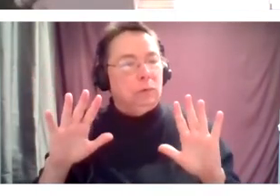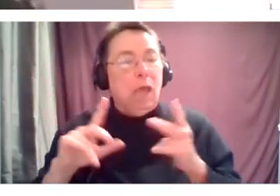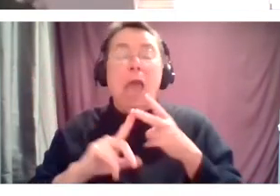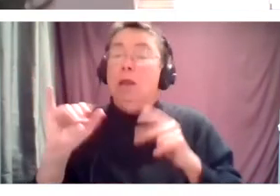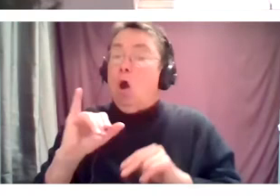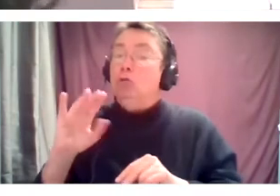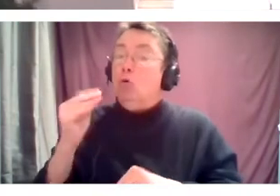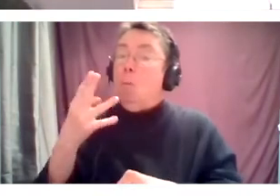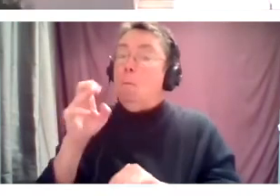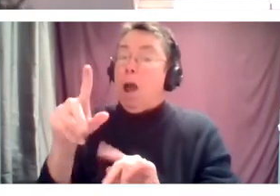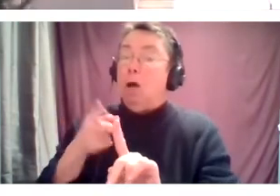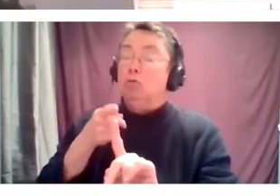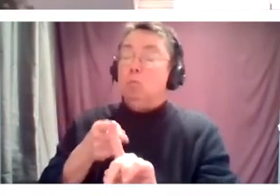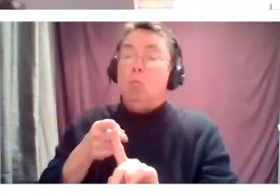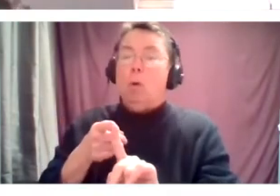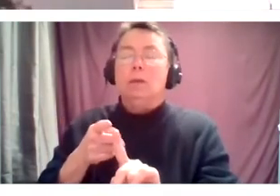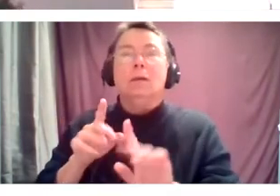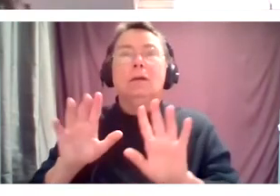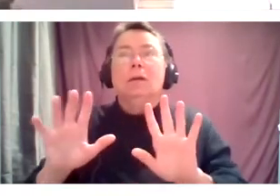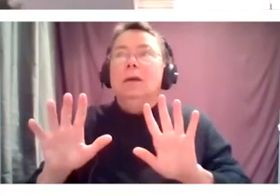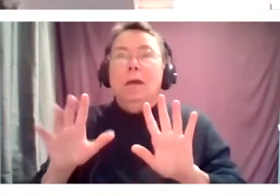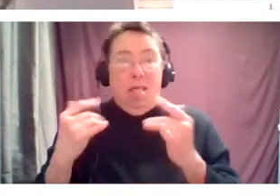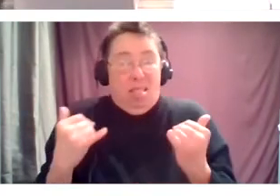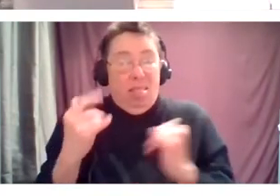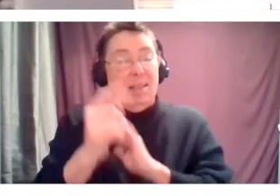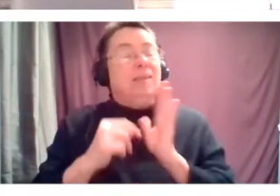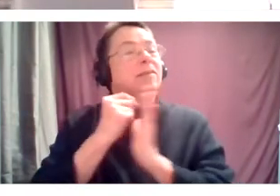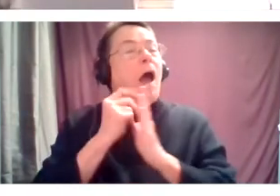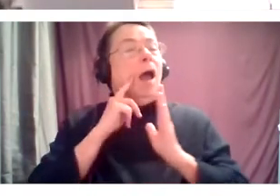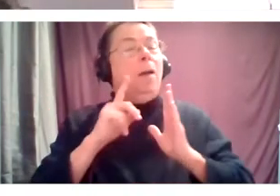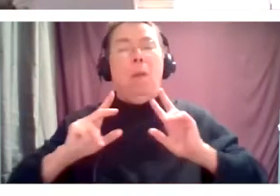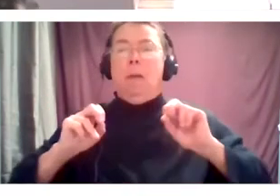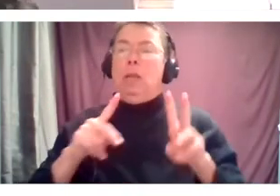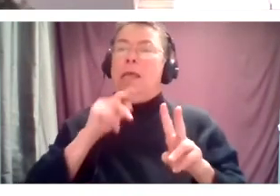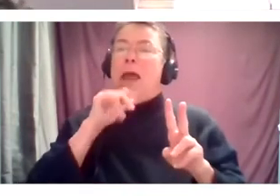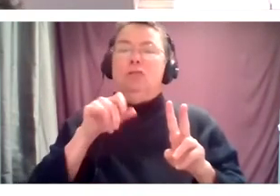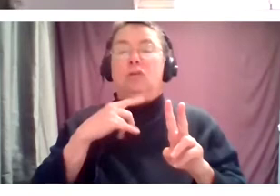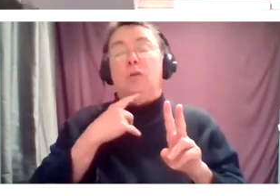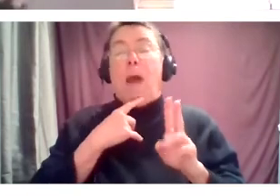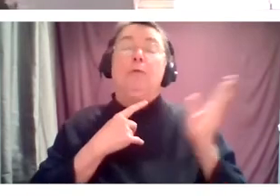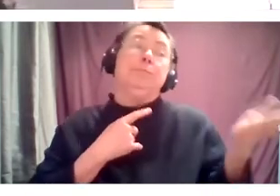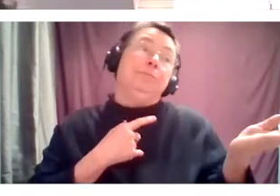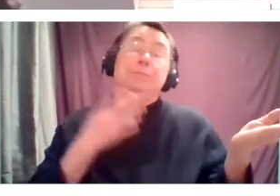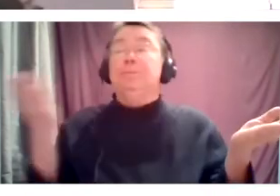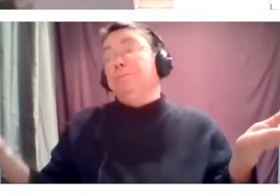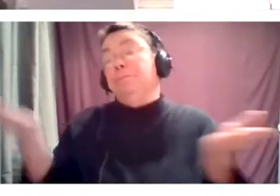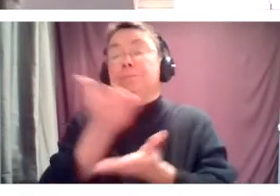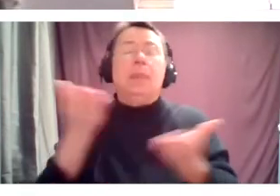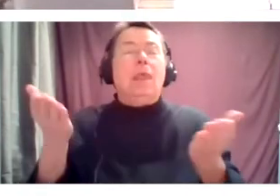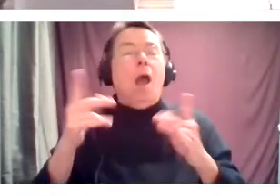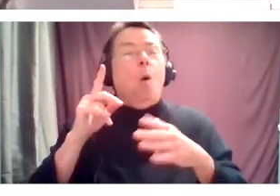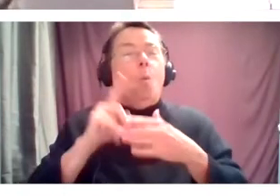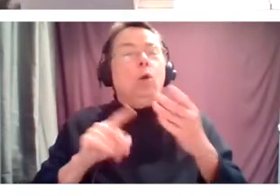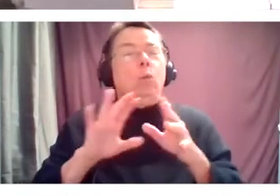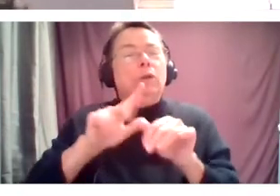the opportunity in this moment is not just about the transactional, right? What are we doing again on the back end in the